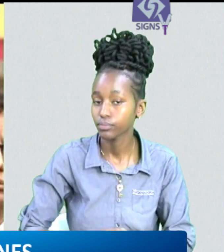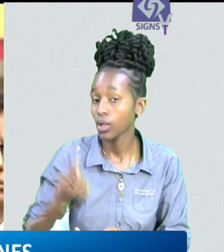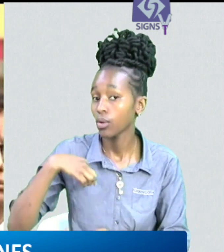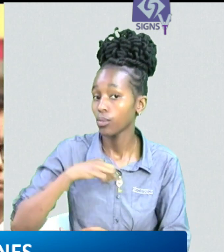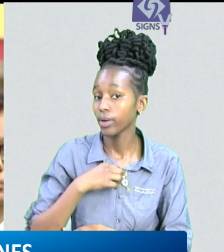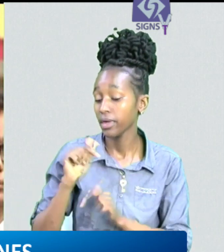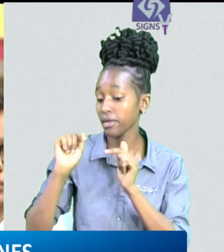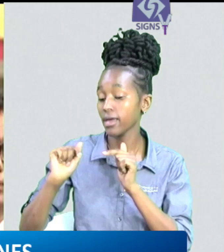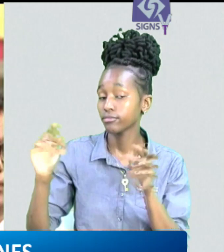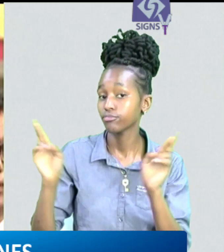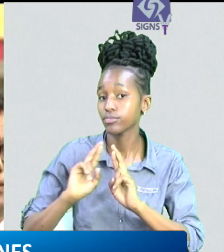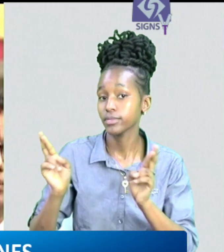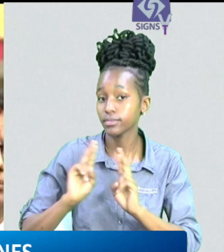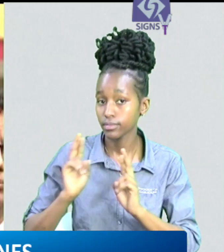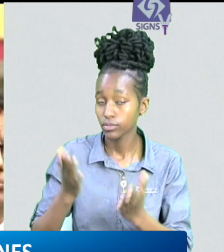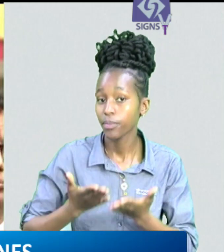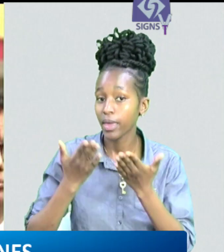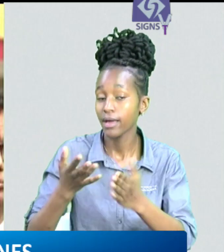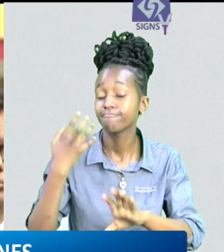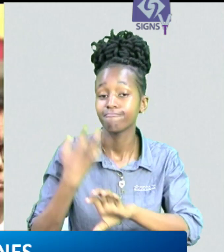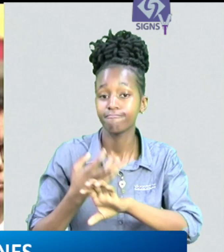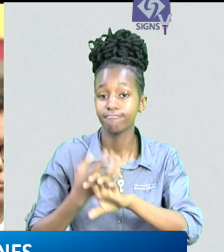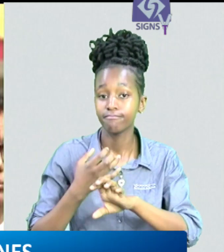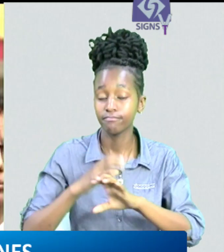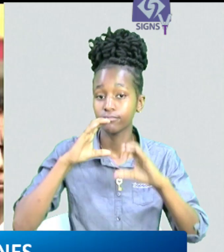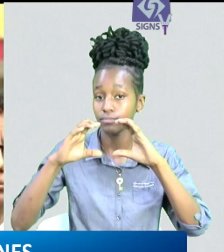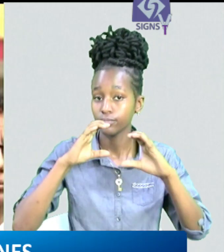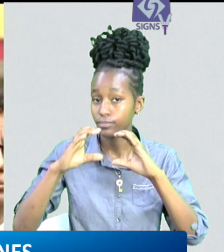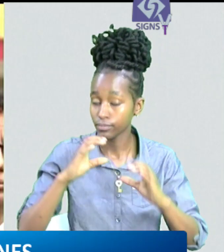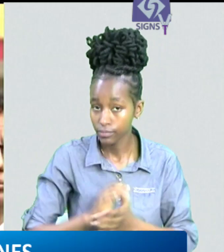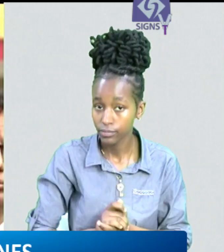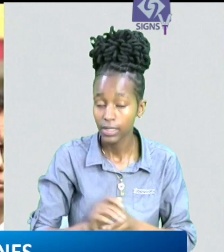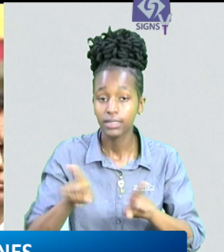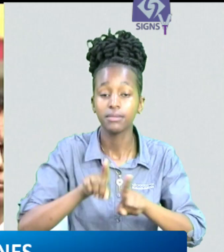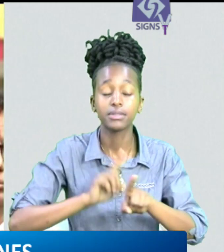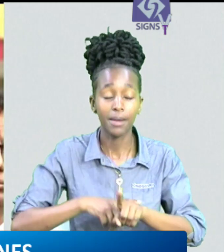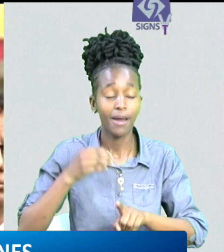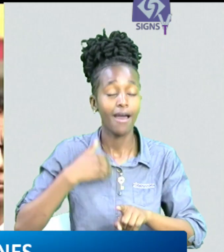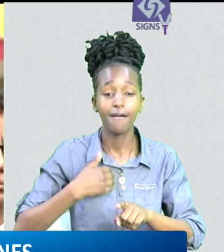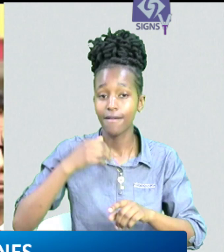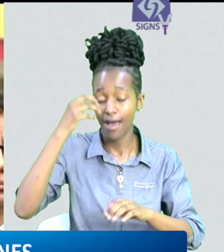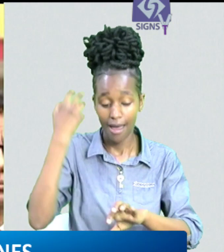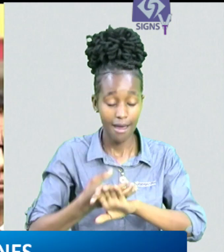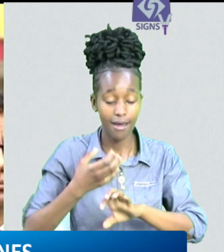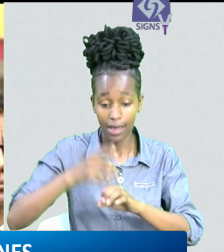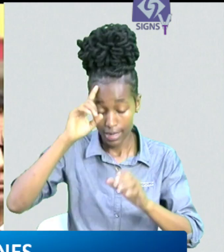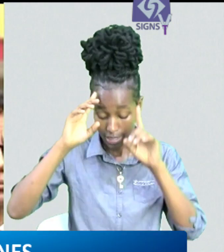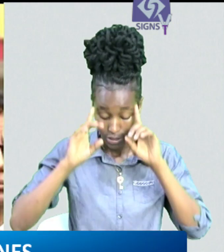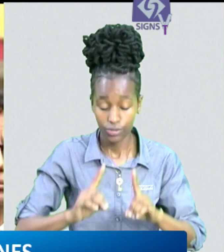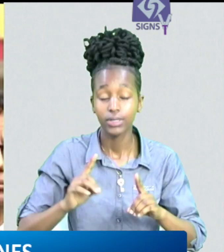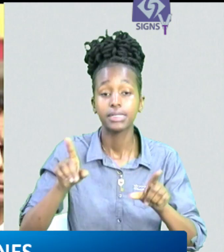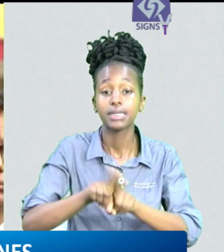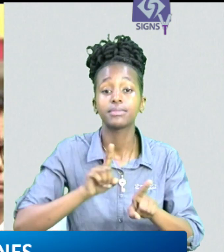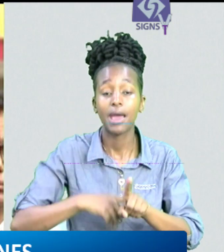therefore determined to have difficult conversations take hard decisions and make uncomfortable